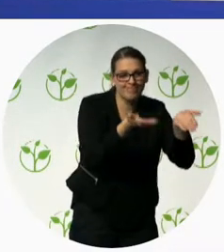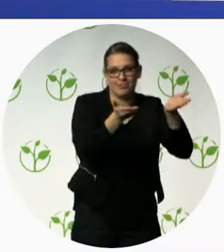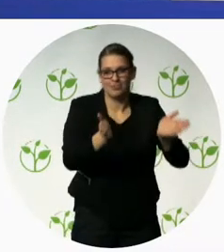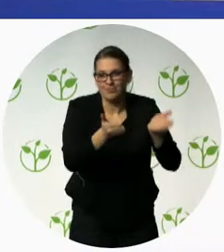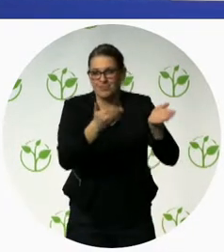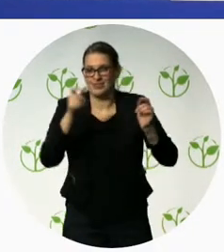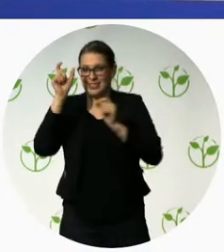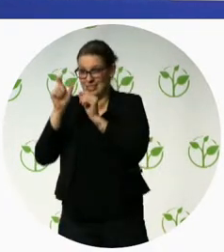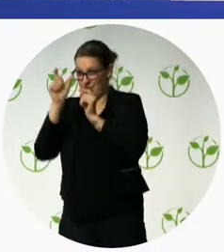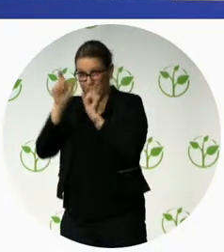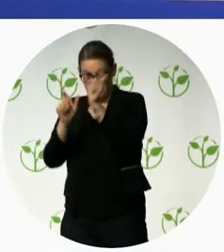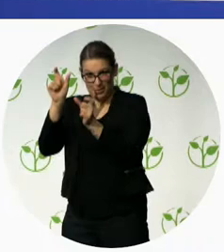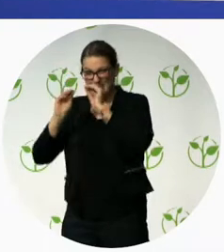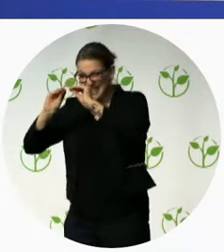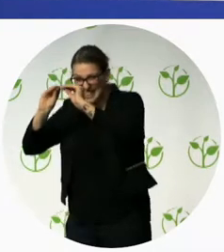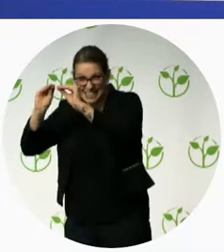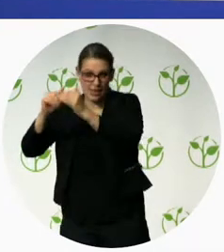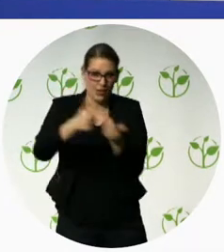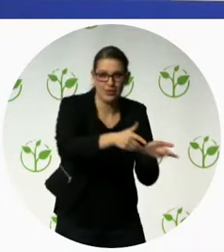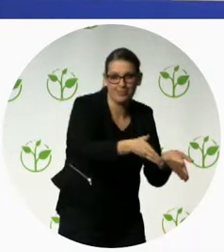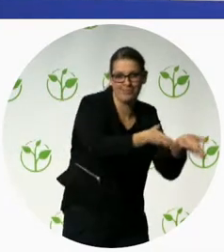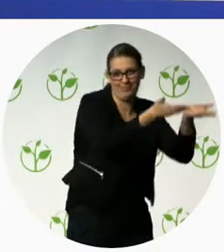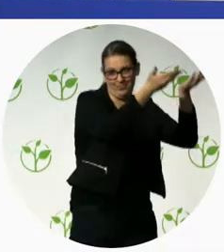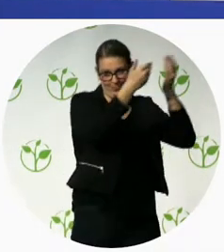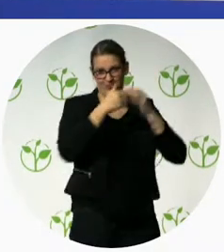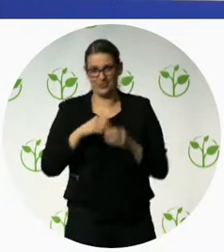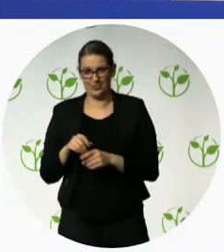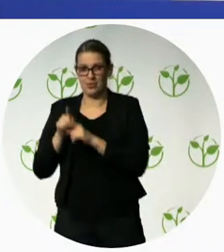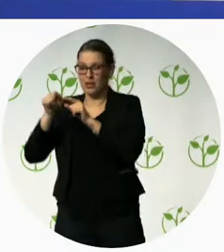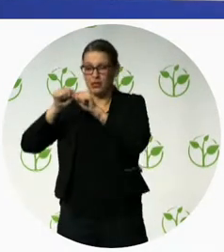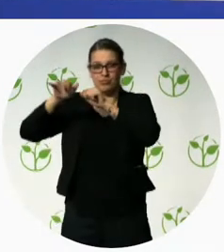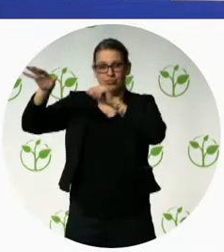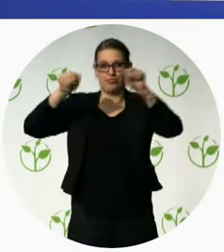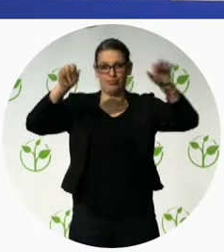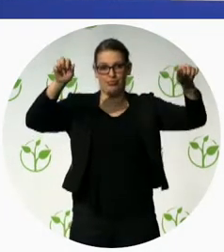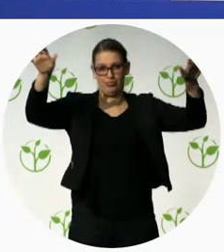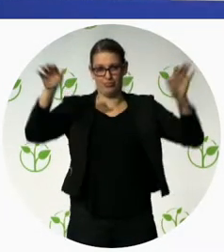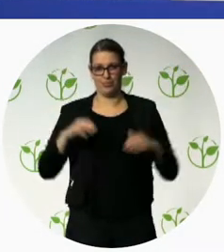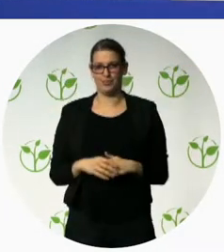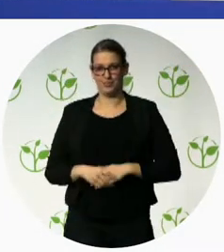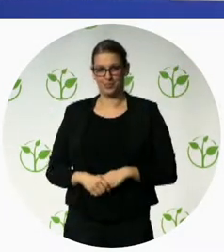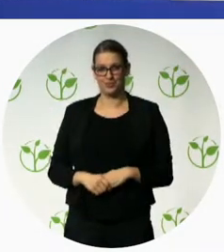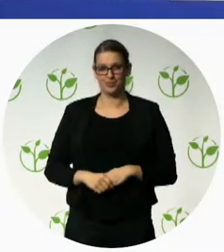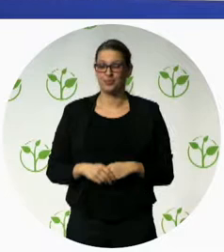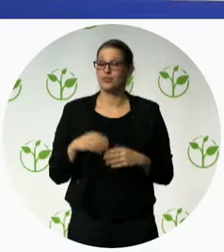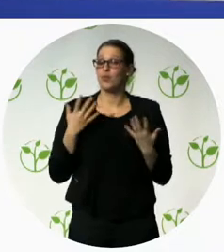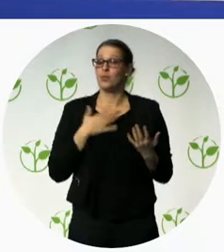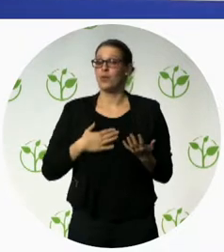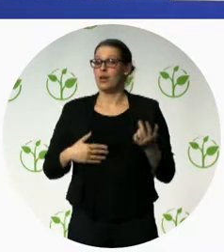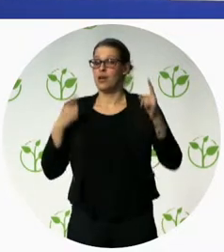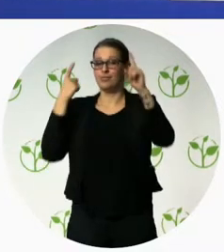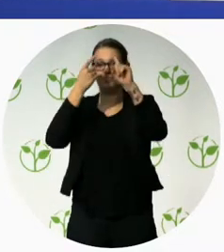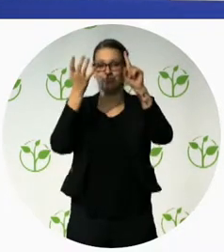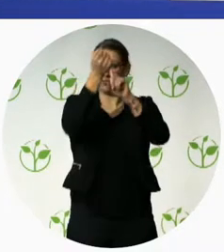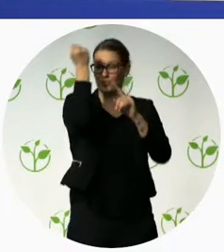and we're trying to work also on a better access to the services for the persons in need